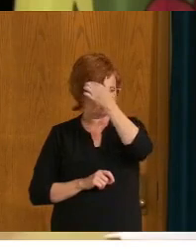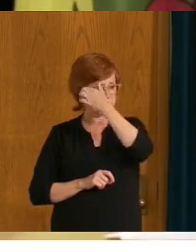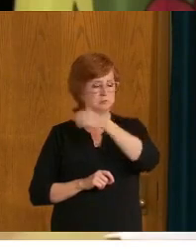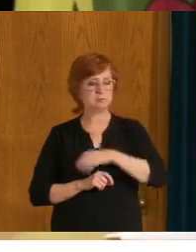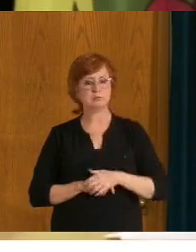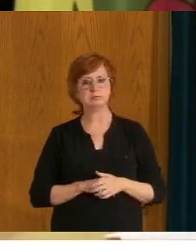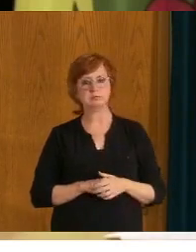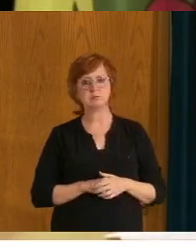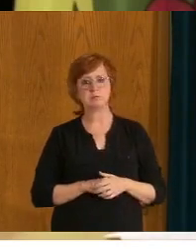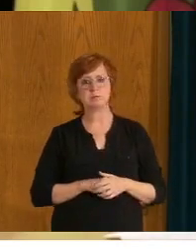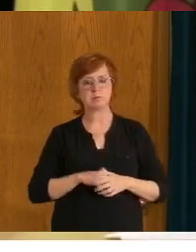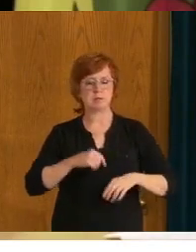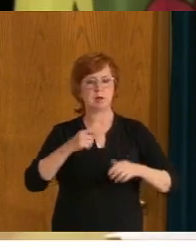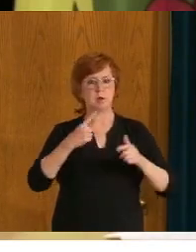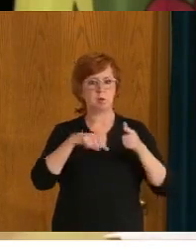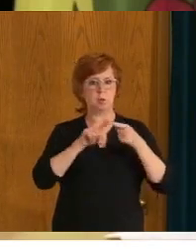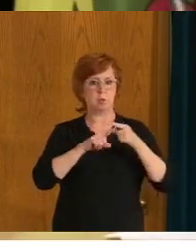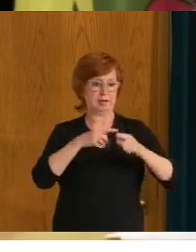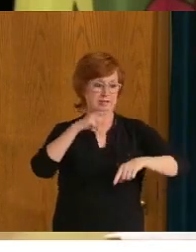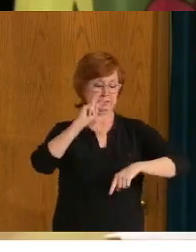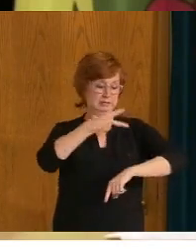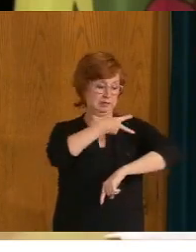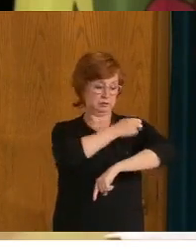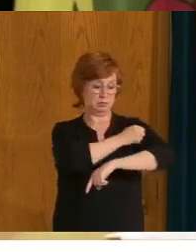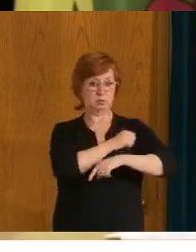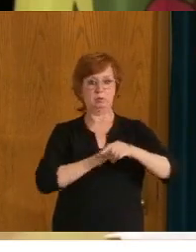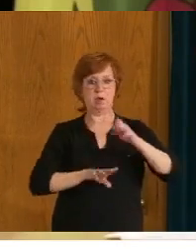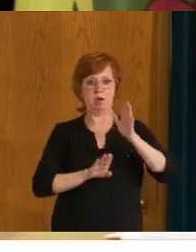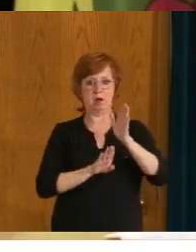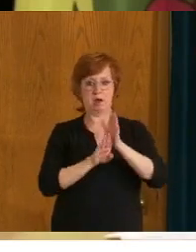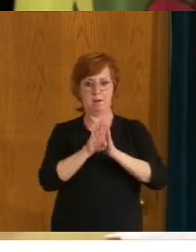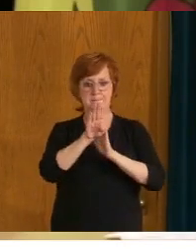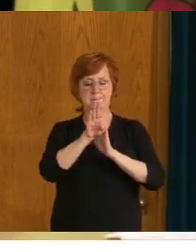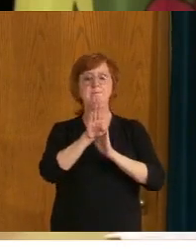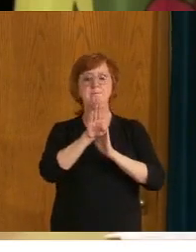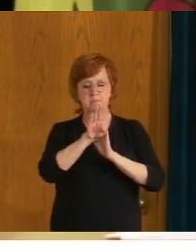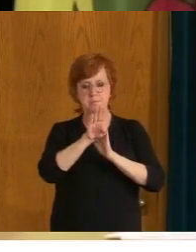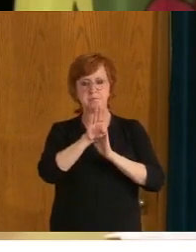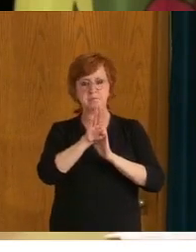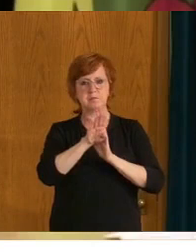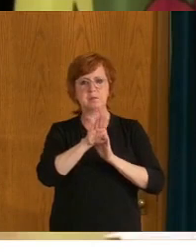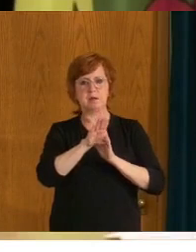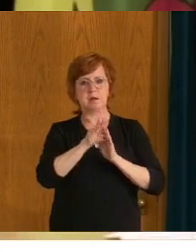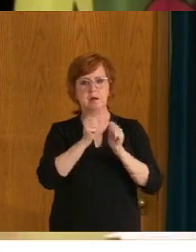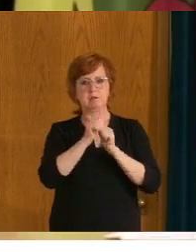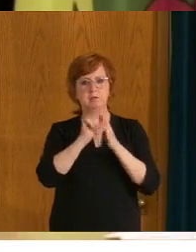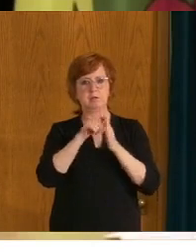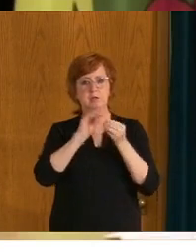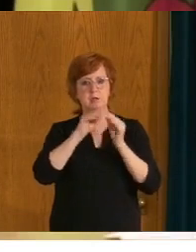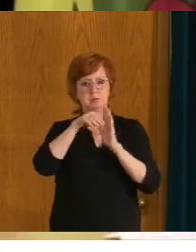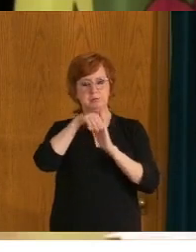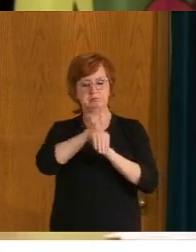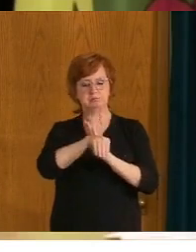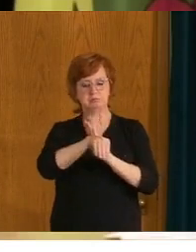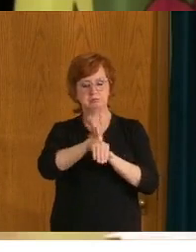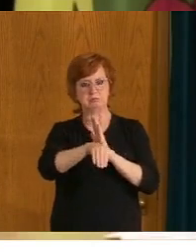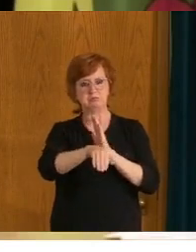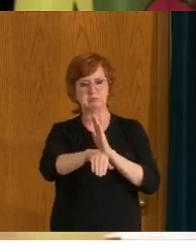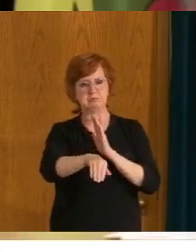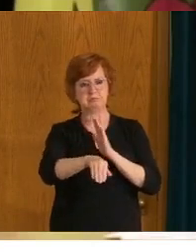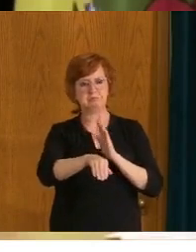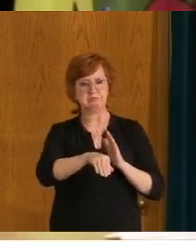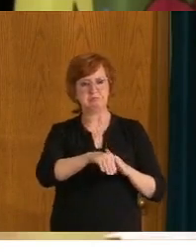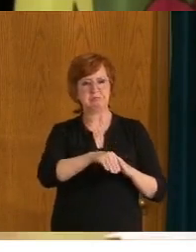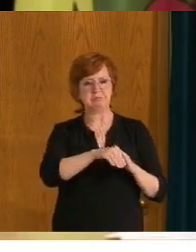doses, uh, being made available and, and then continuing to start, uh, to add a much lesser, uh, of, of doses each and every day, and